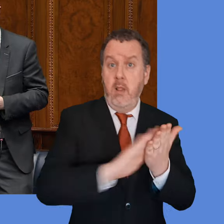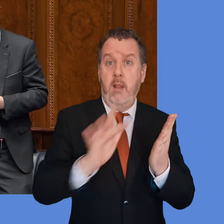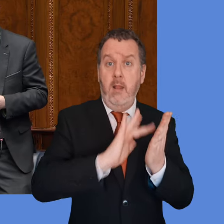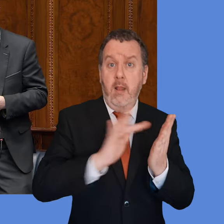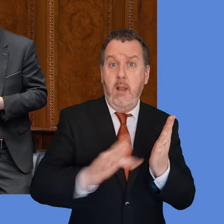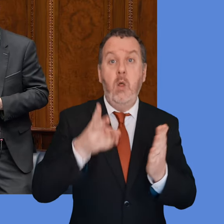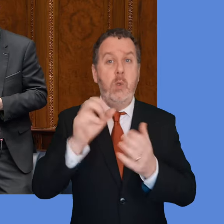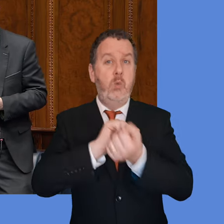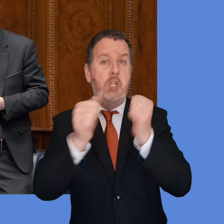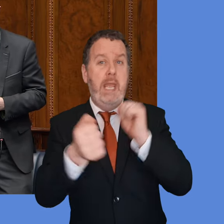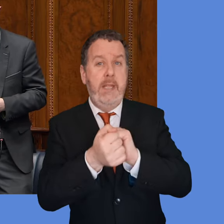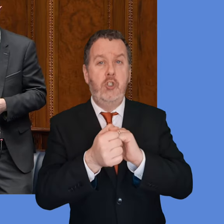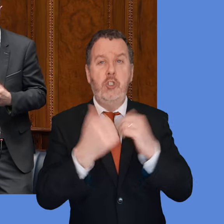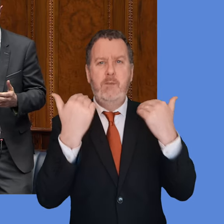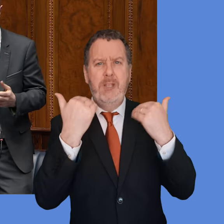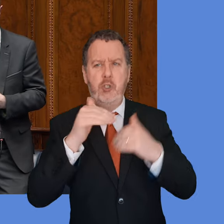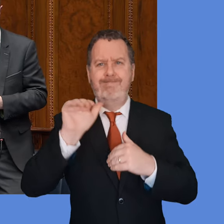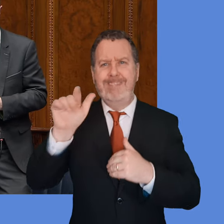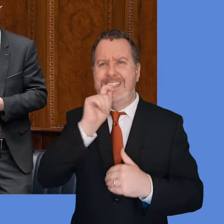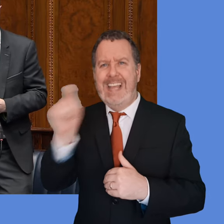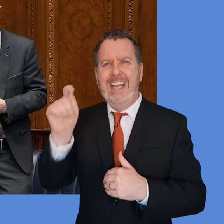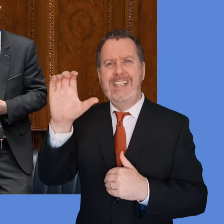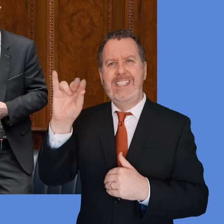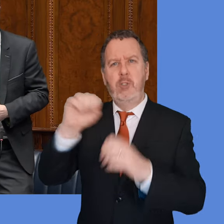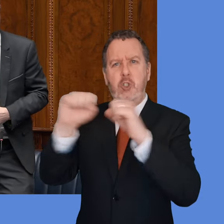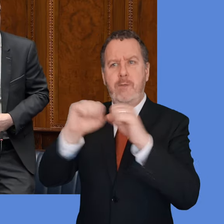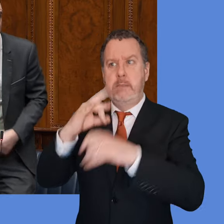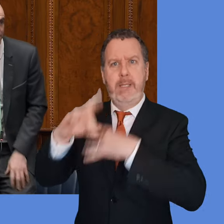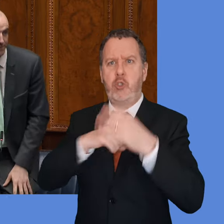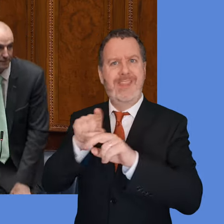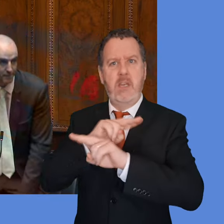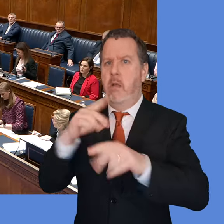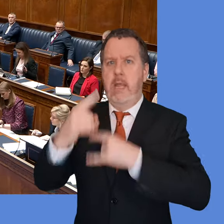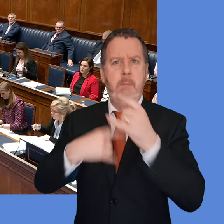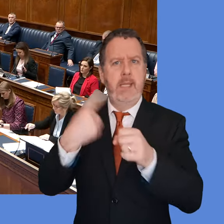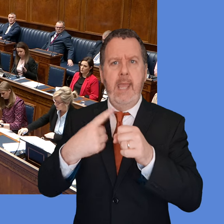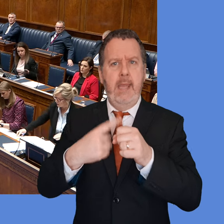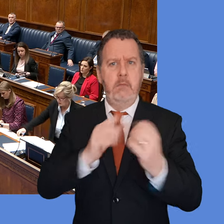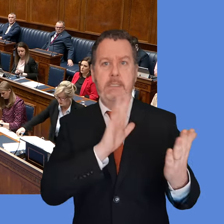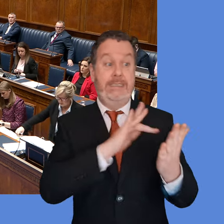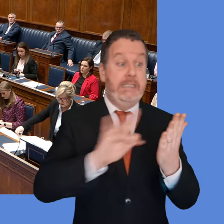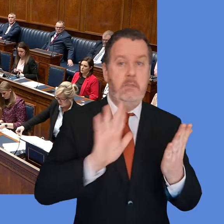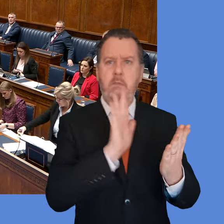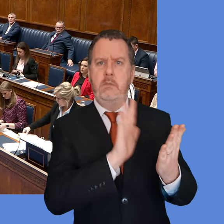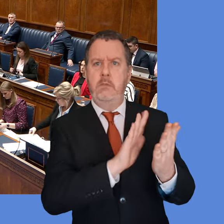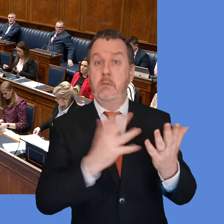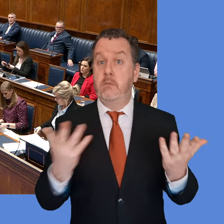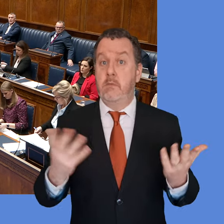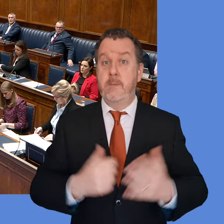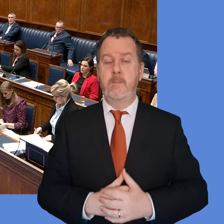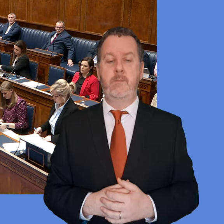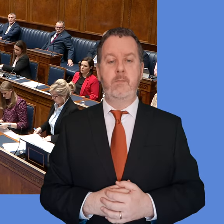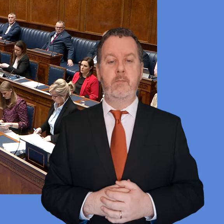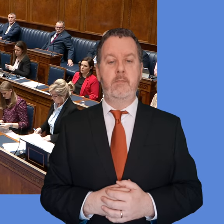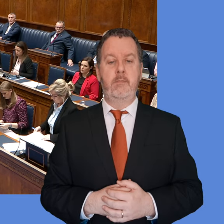for the civil service so that something like this cannot happen again? Thank you. The purpose